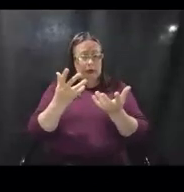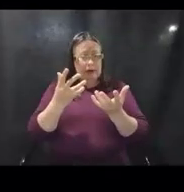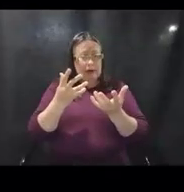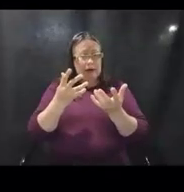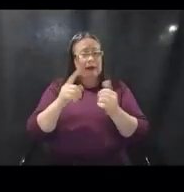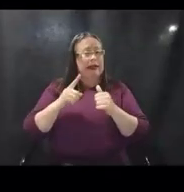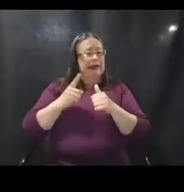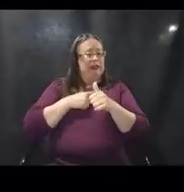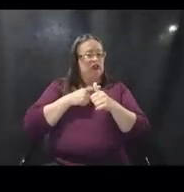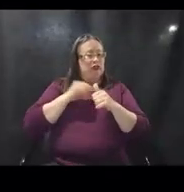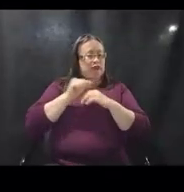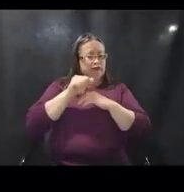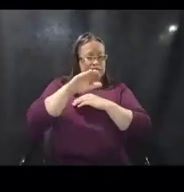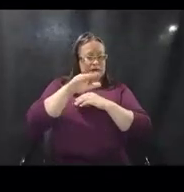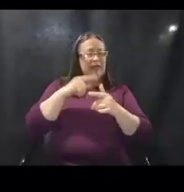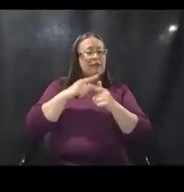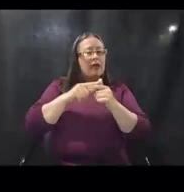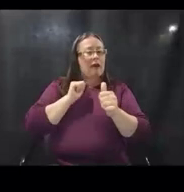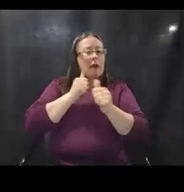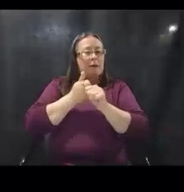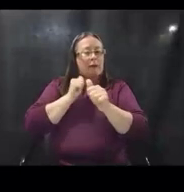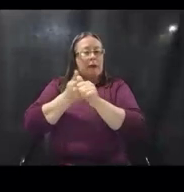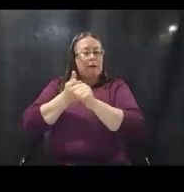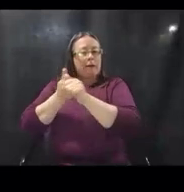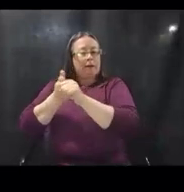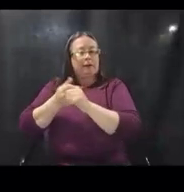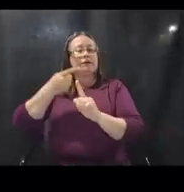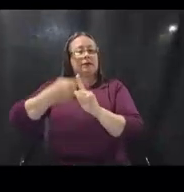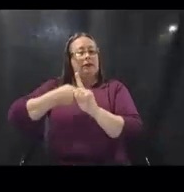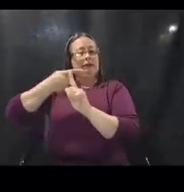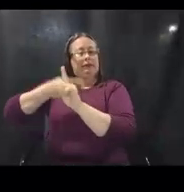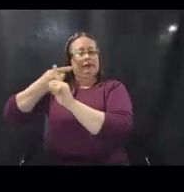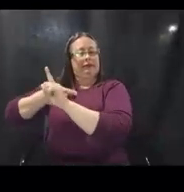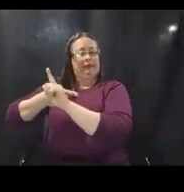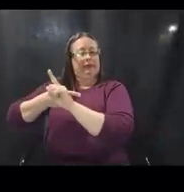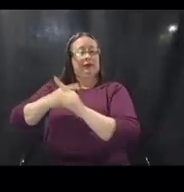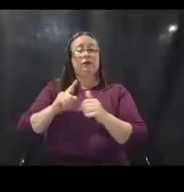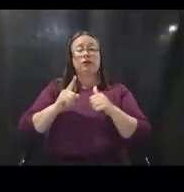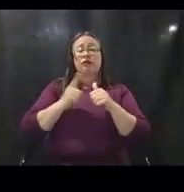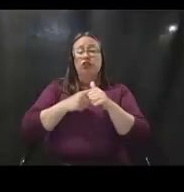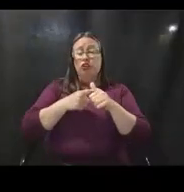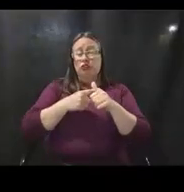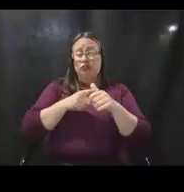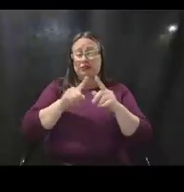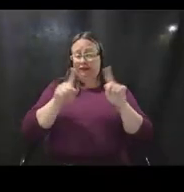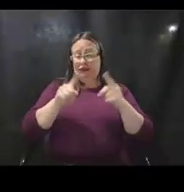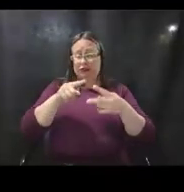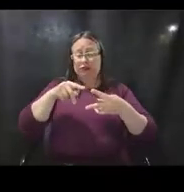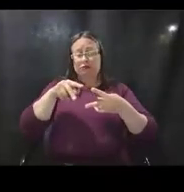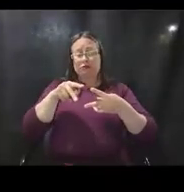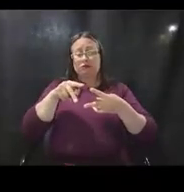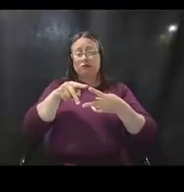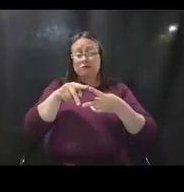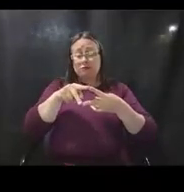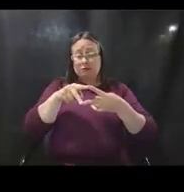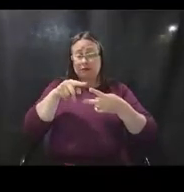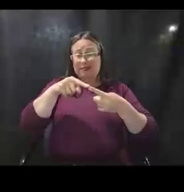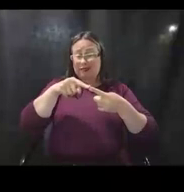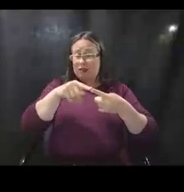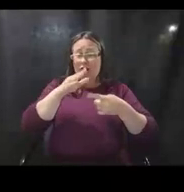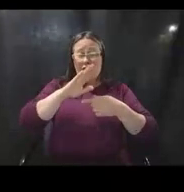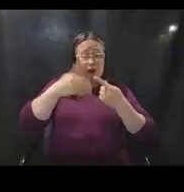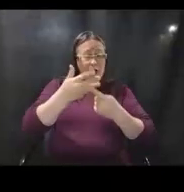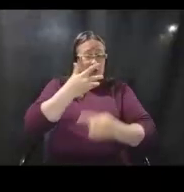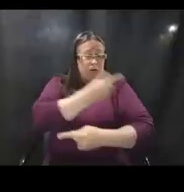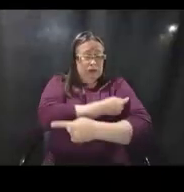an initial submission and then update that submission every 30 days. So, the first major distinction is if all of your vaccination work is complete, you have one